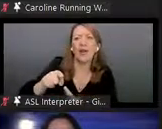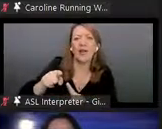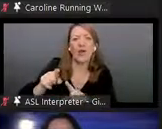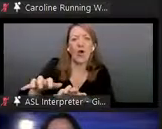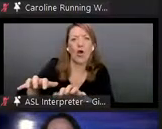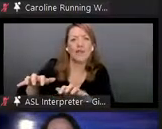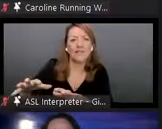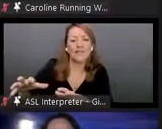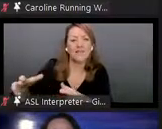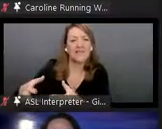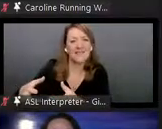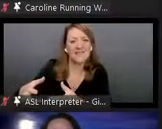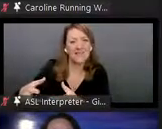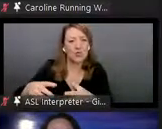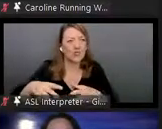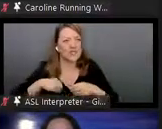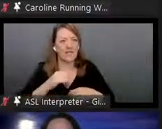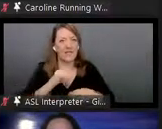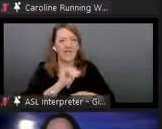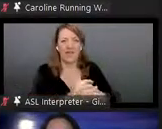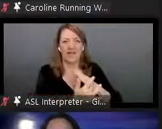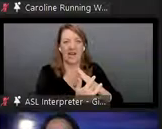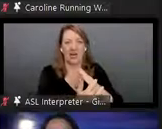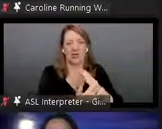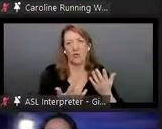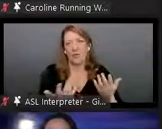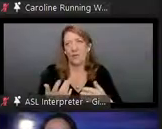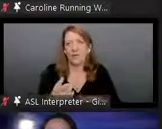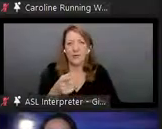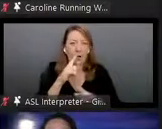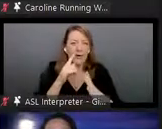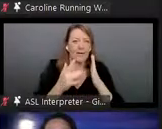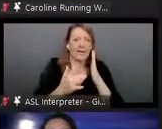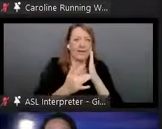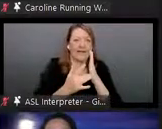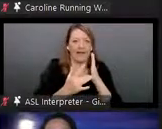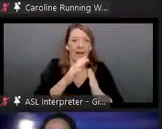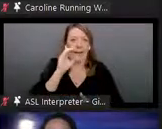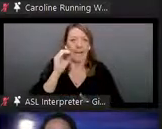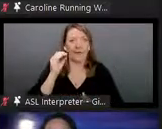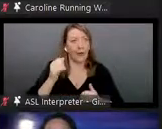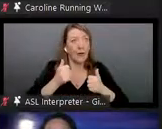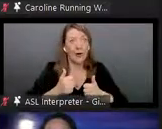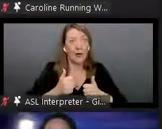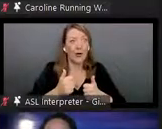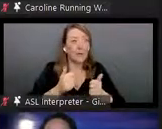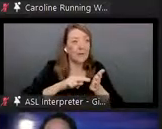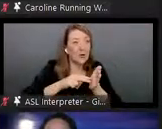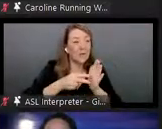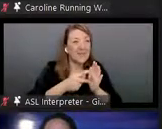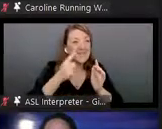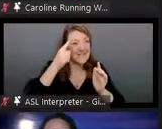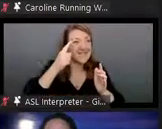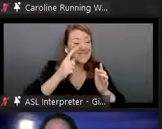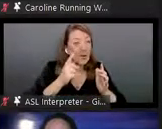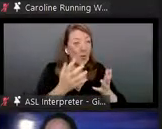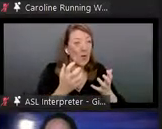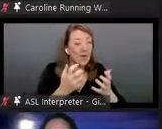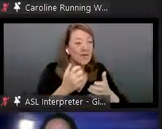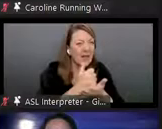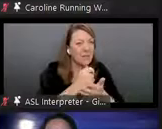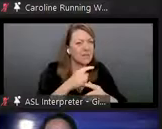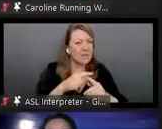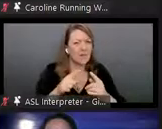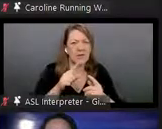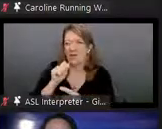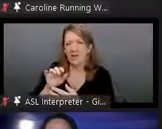if you're kind of, if you're, like, a tech company who is perhaps well-meaning, but, um, not actually connected to people on the ground,